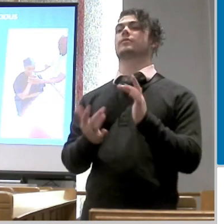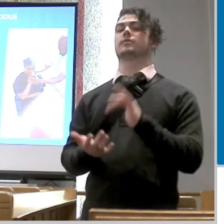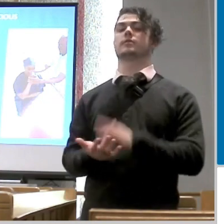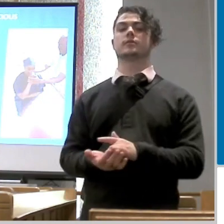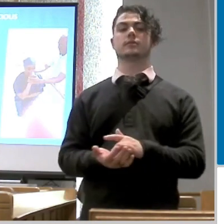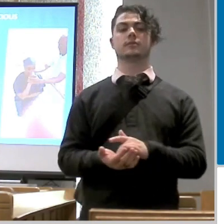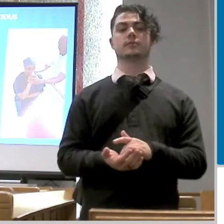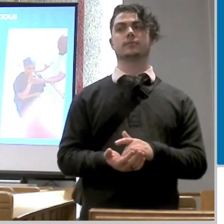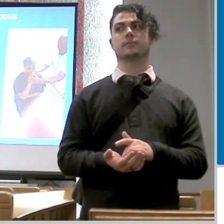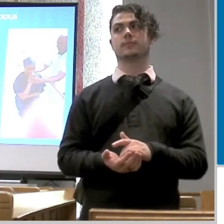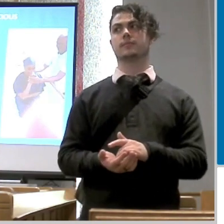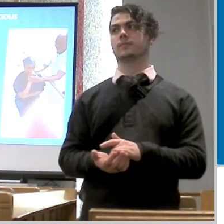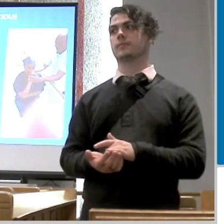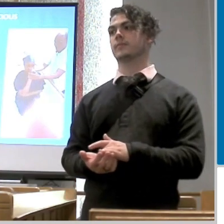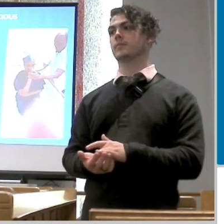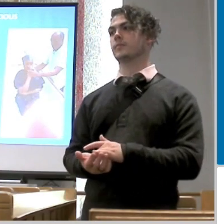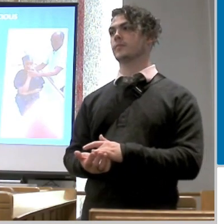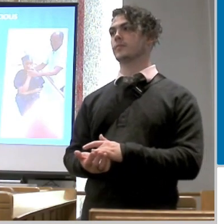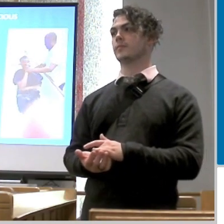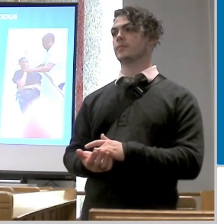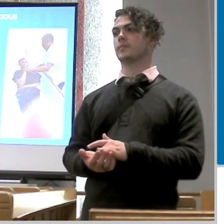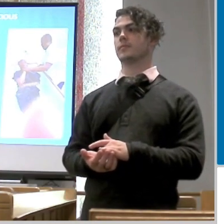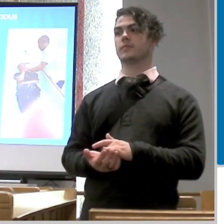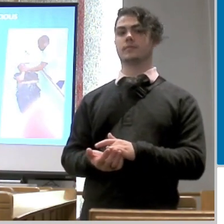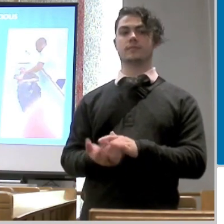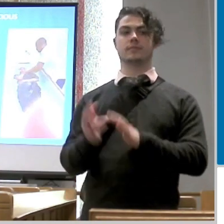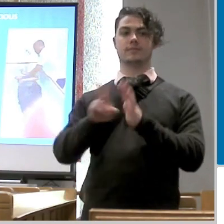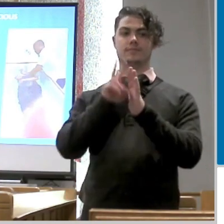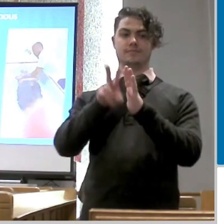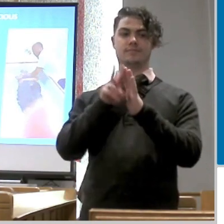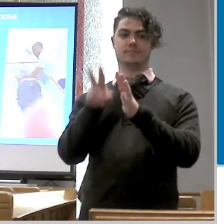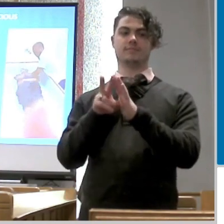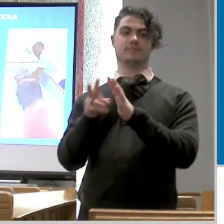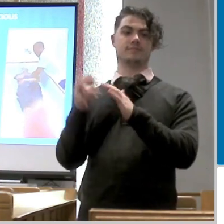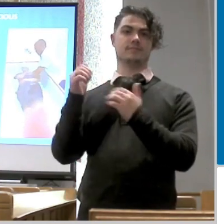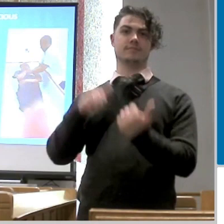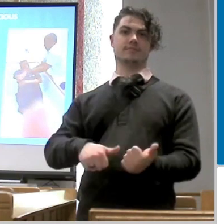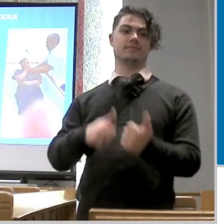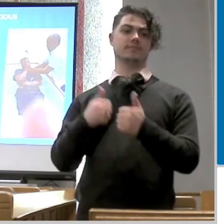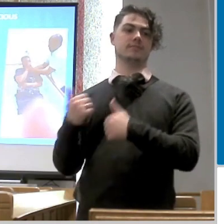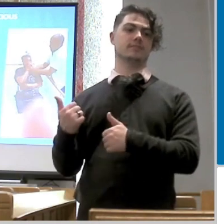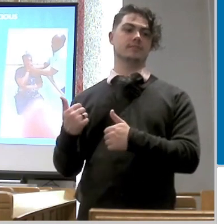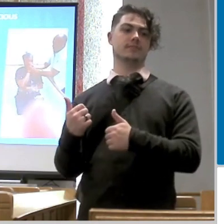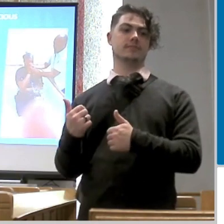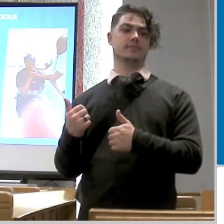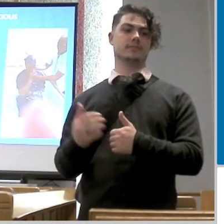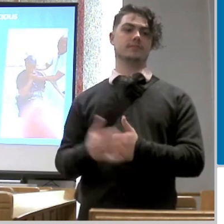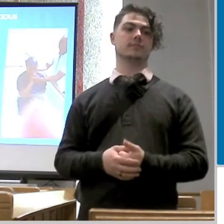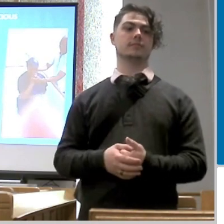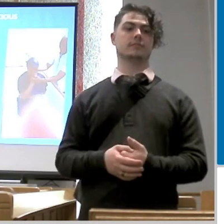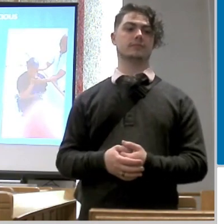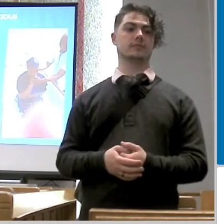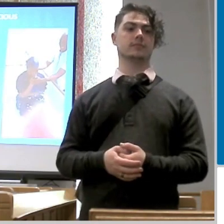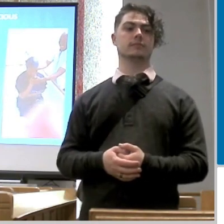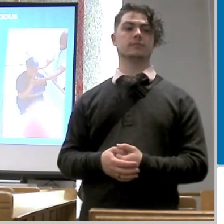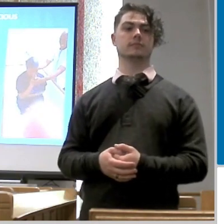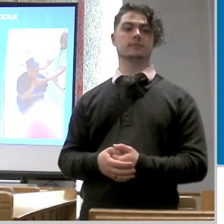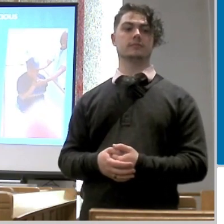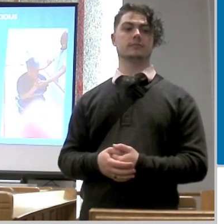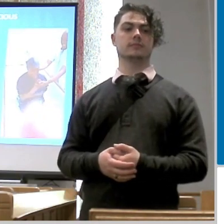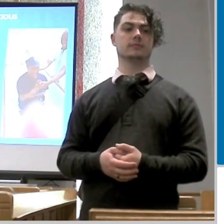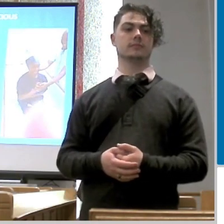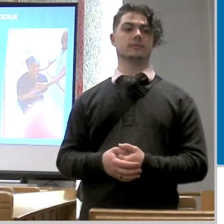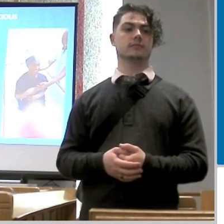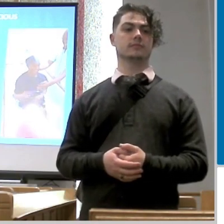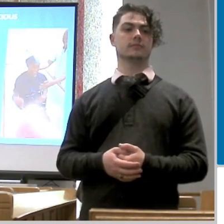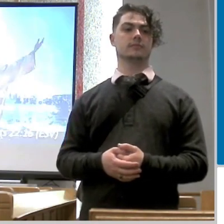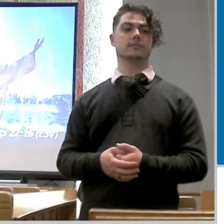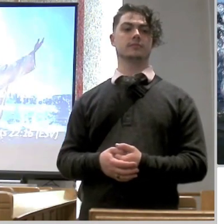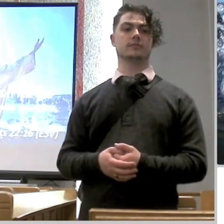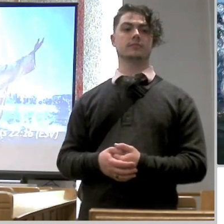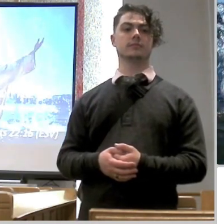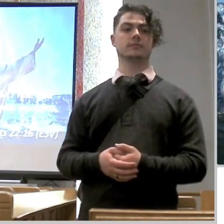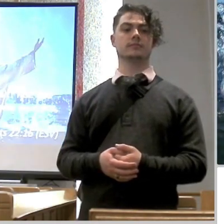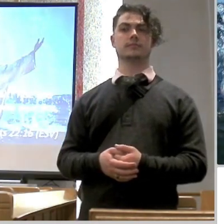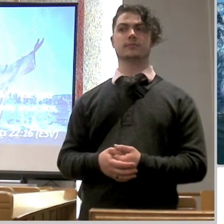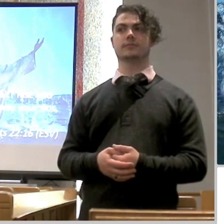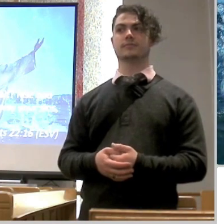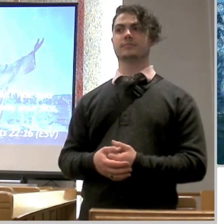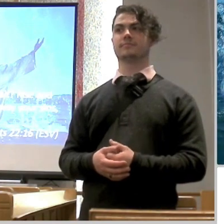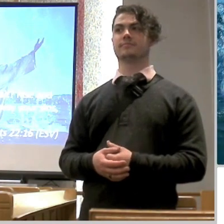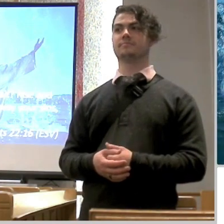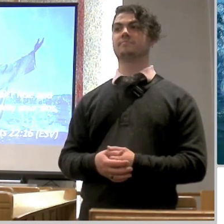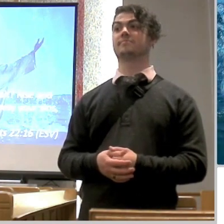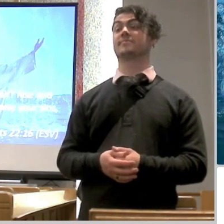right